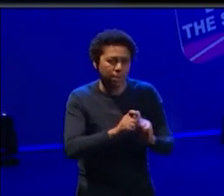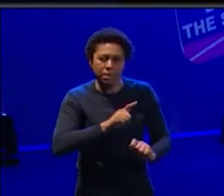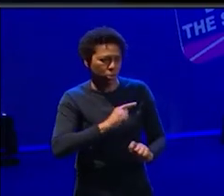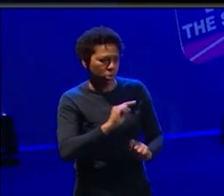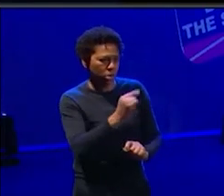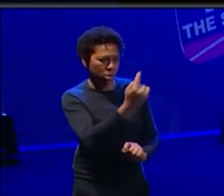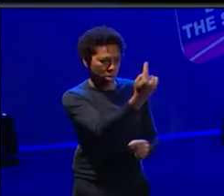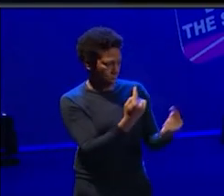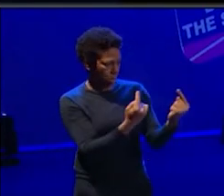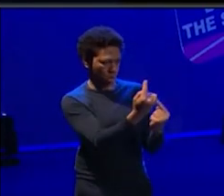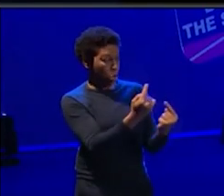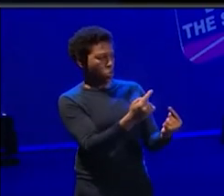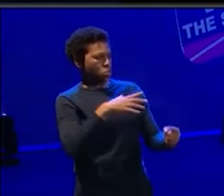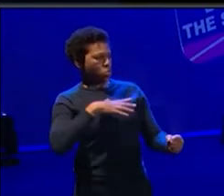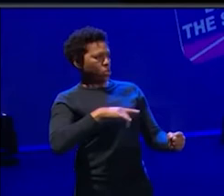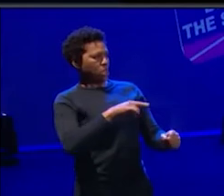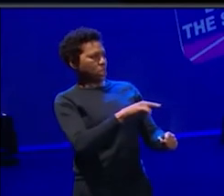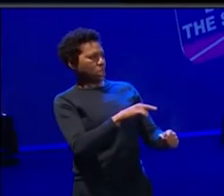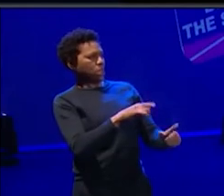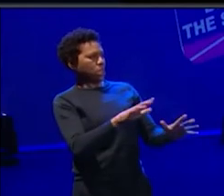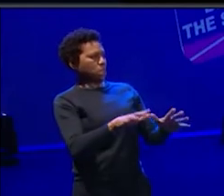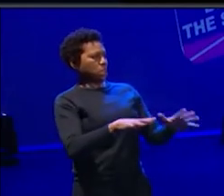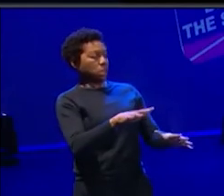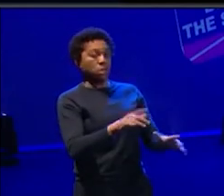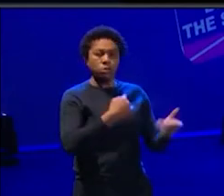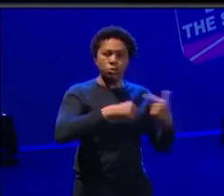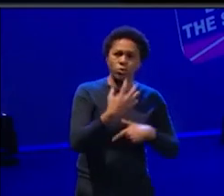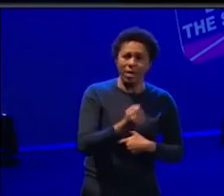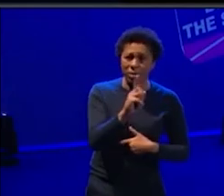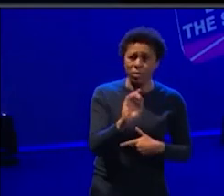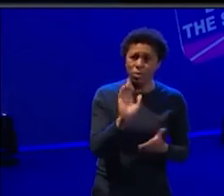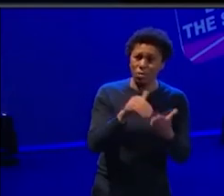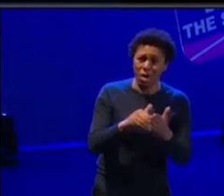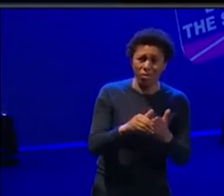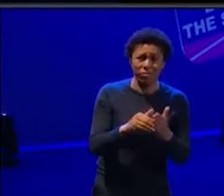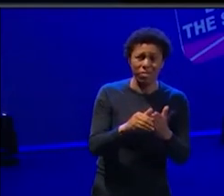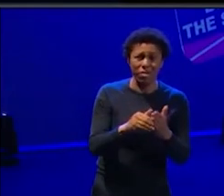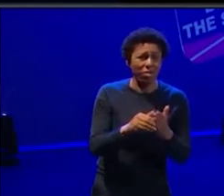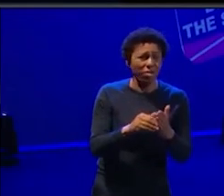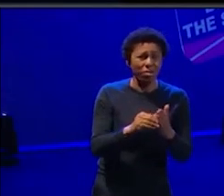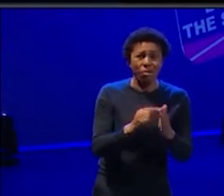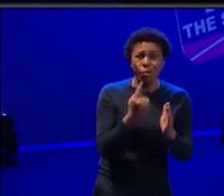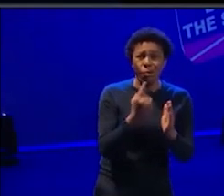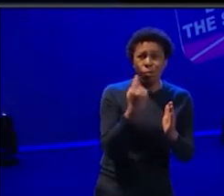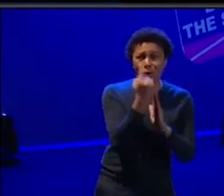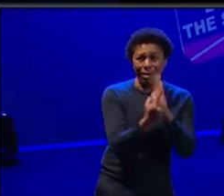time. So we have young people that arrive an hour and 45 minutes late to a two hour session. Um, and you're thinking, what?